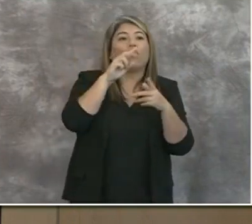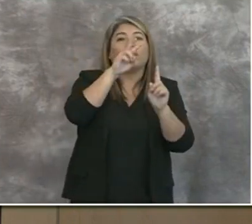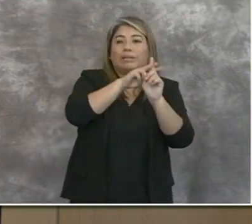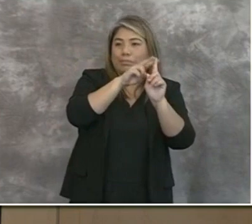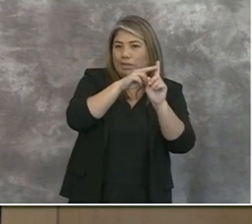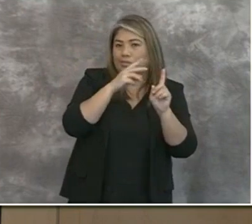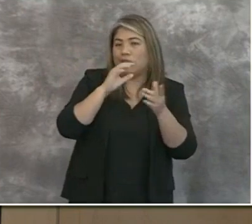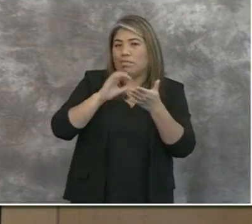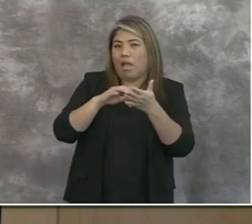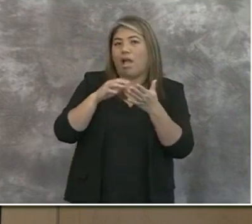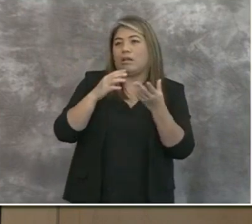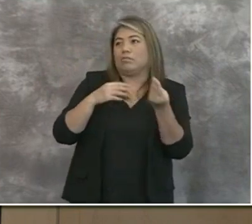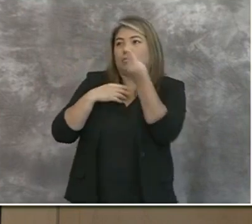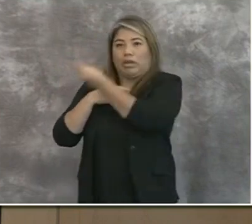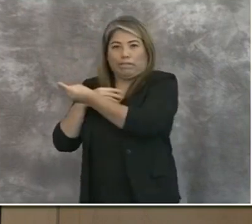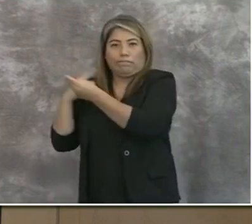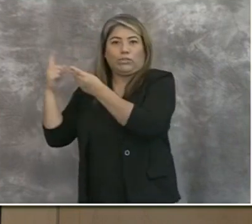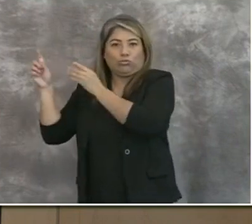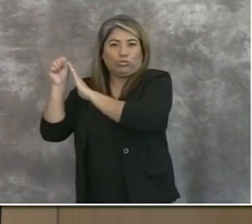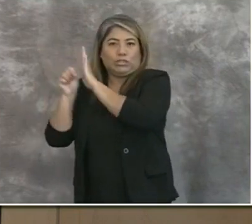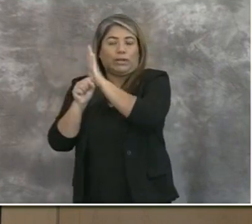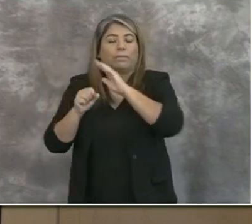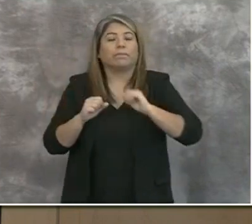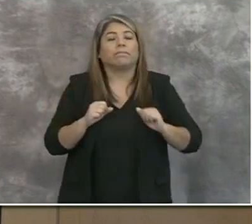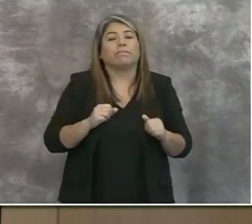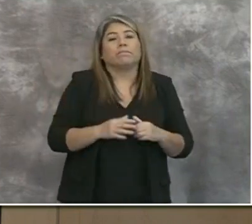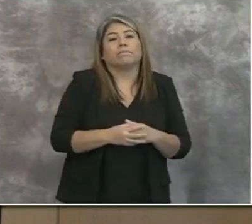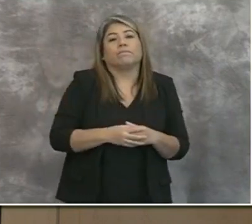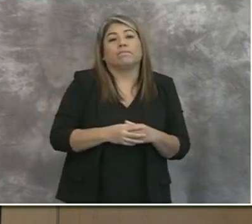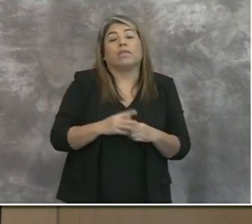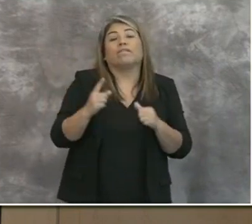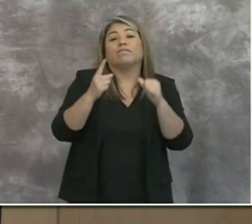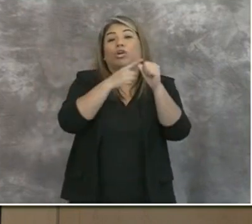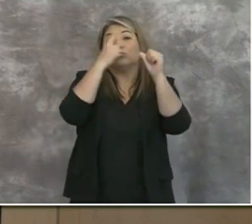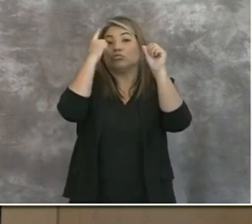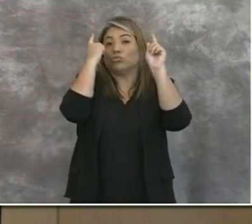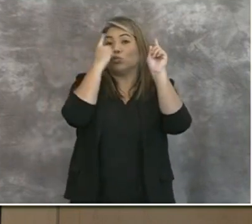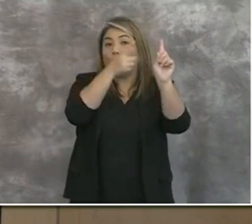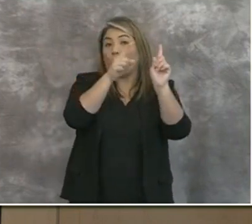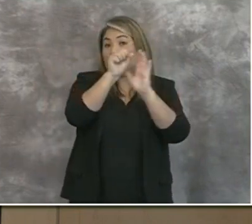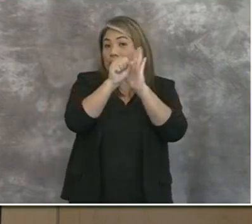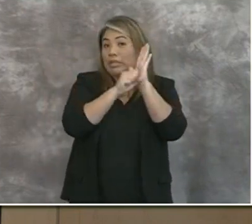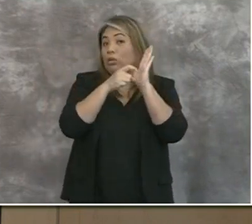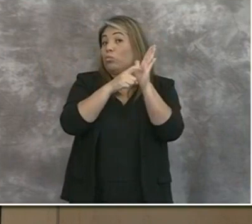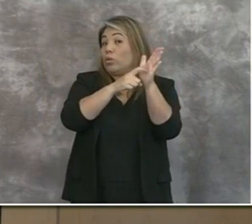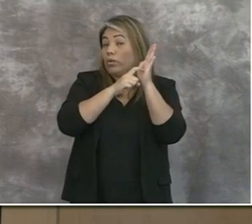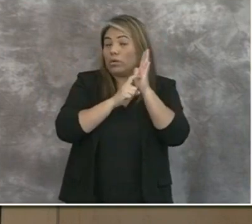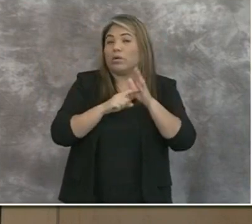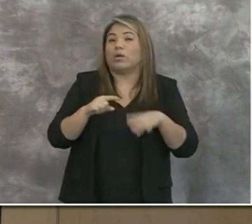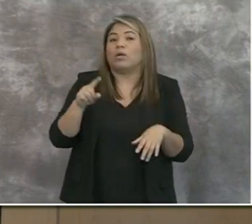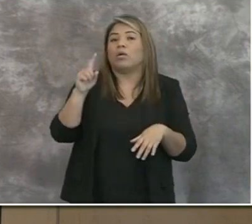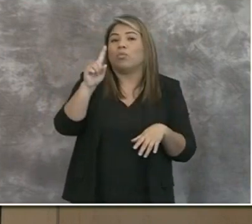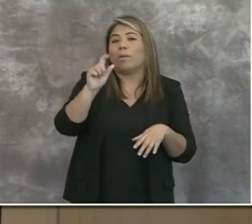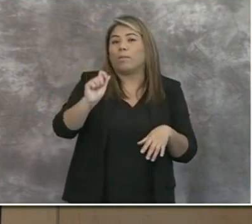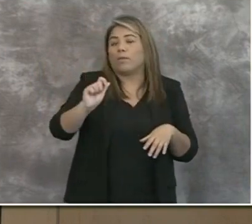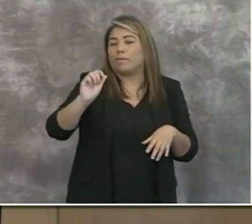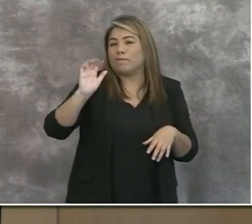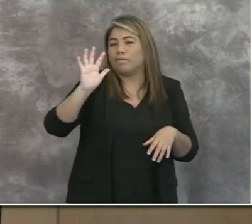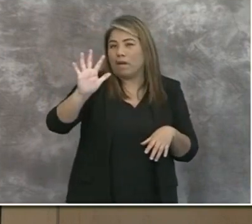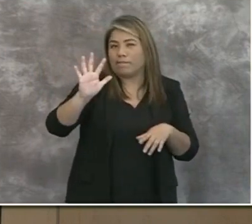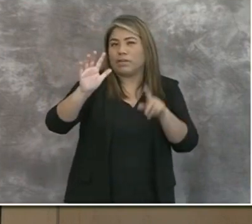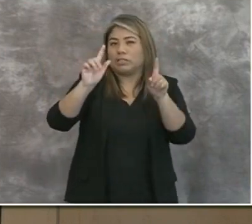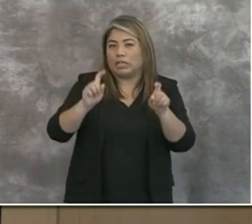was submitted to the state. The first goal the state required is 1.5